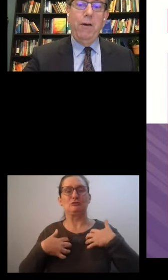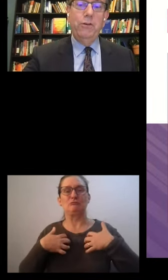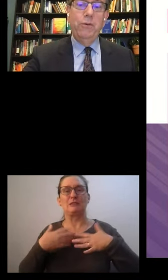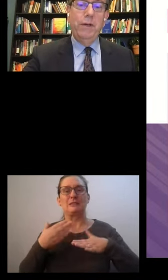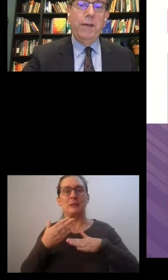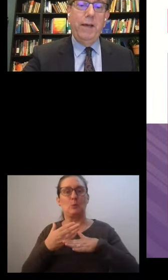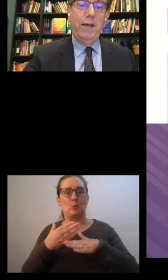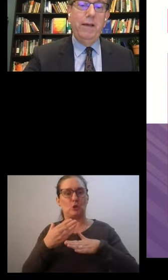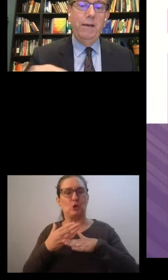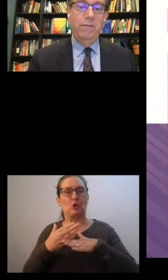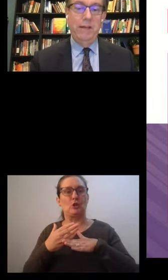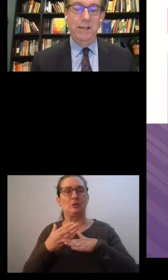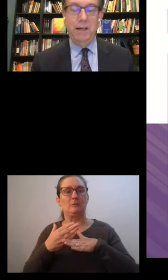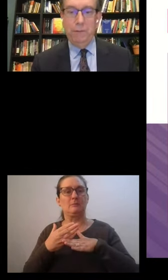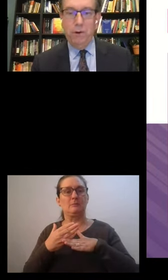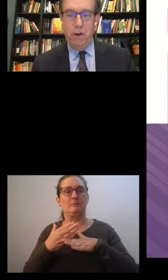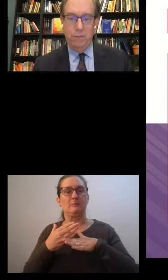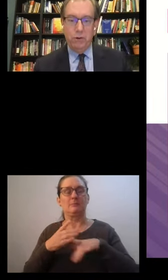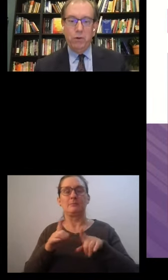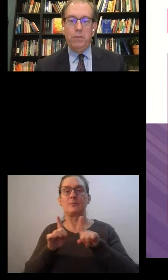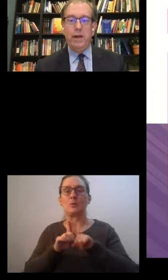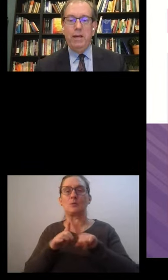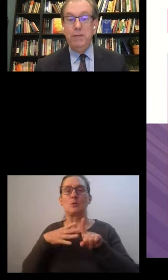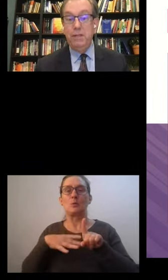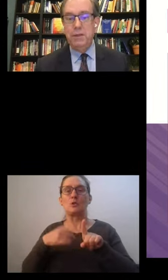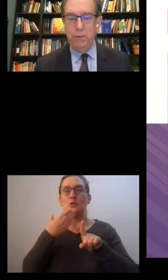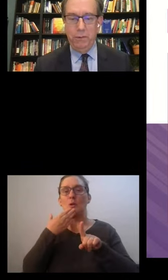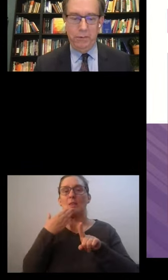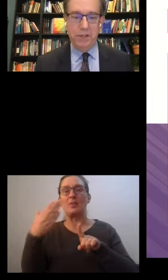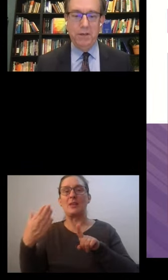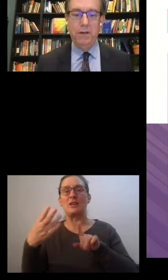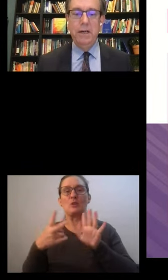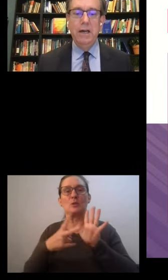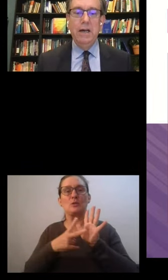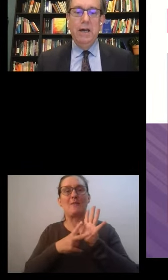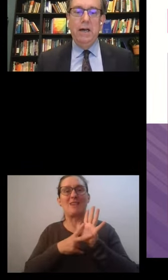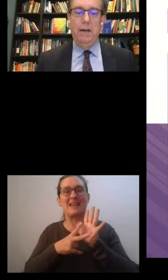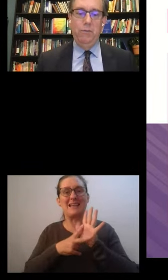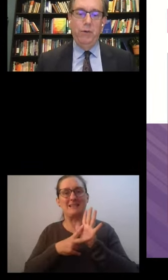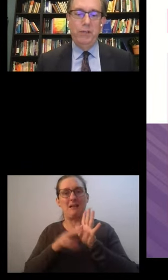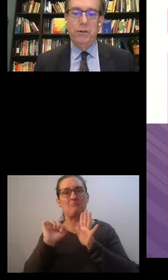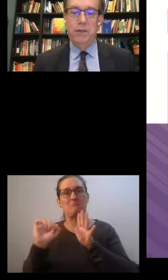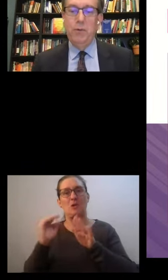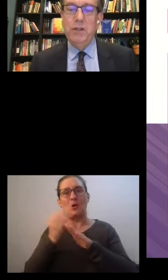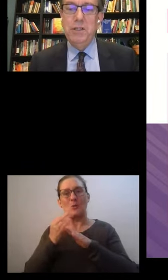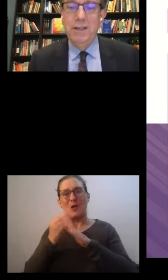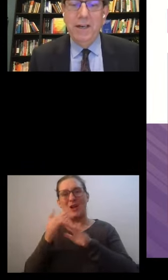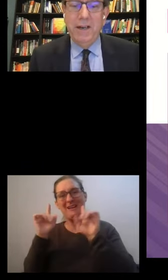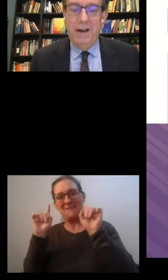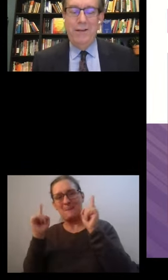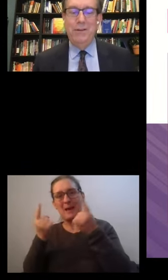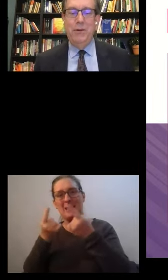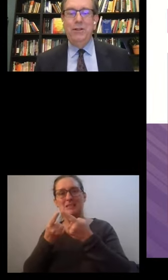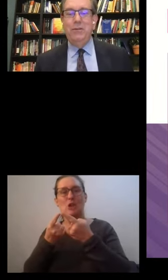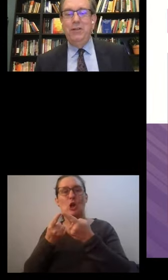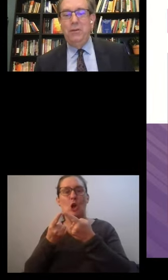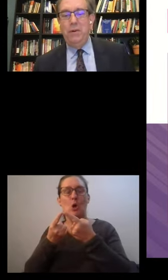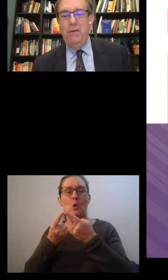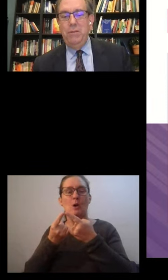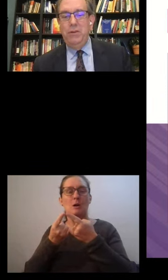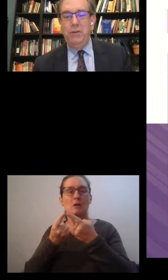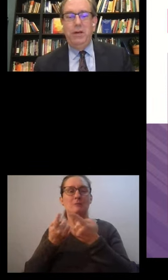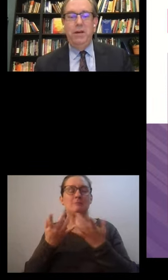I also want to thank Vanessa for all of her work back in Mexico in particular. We certainly worked on the